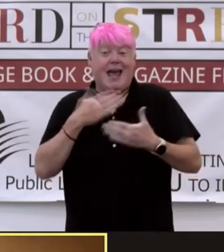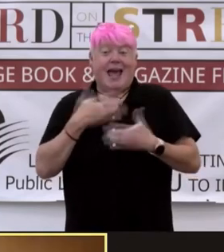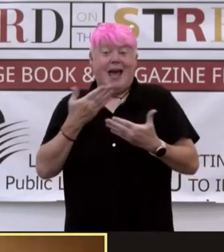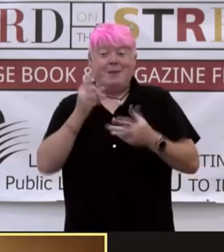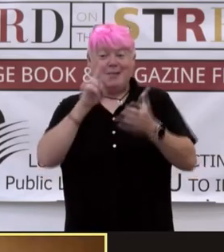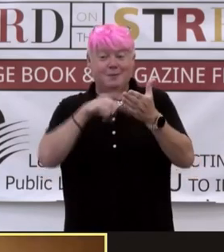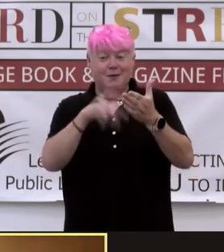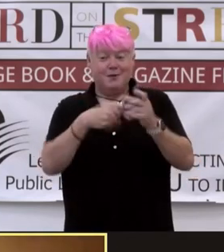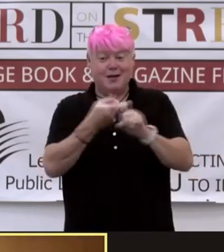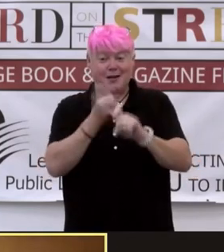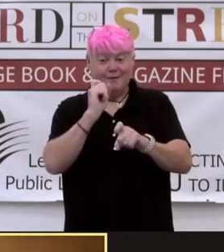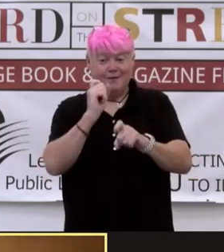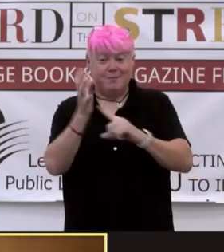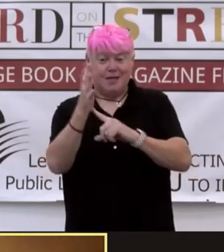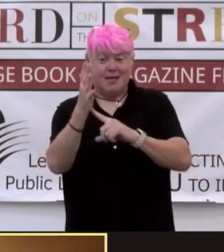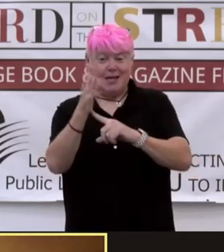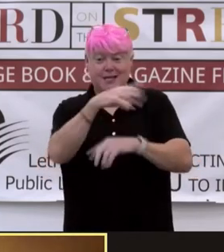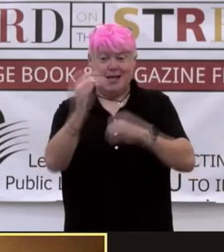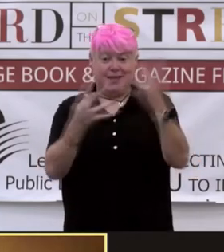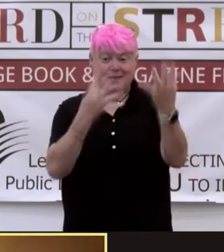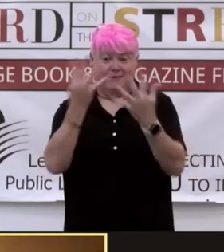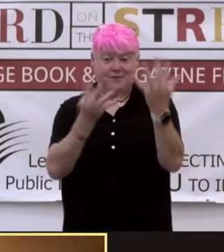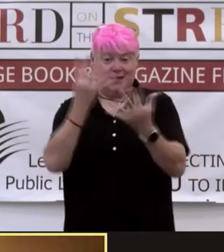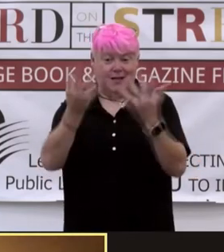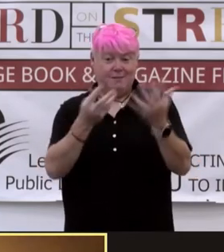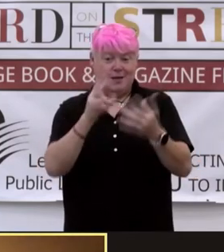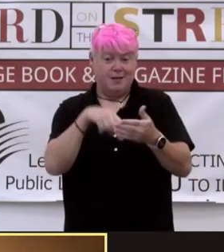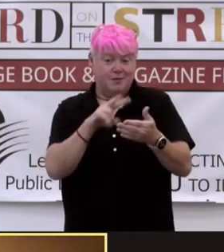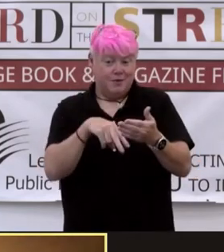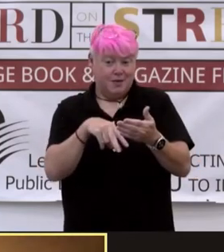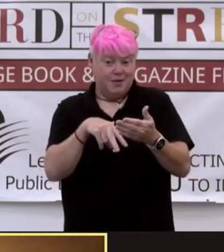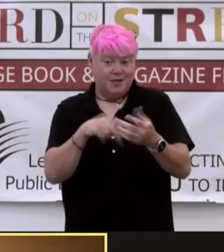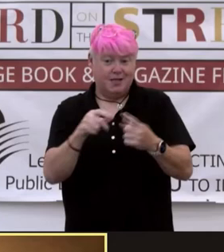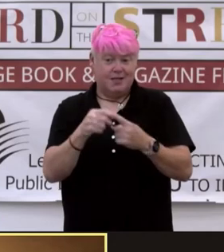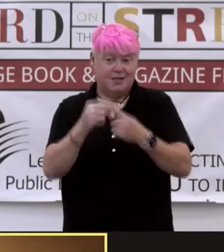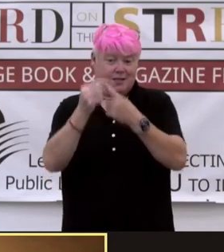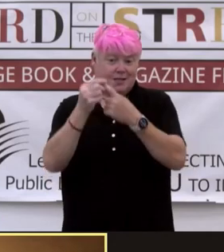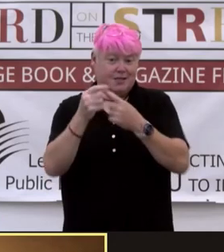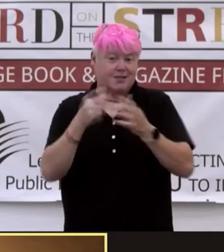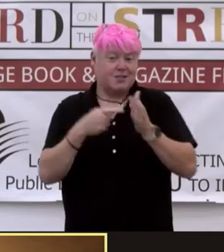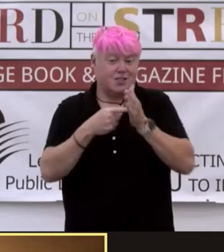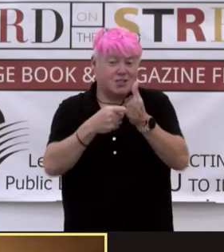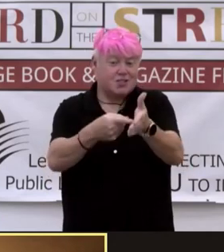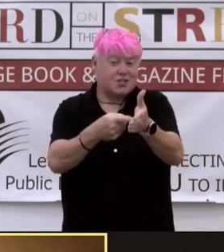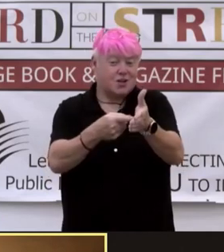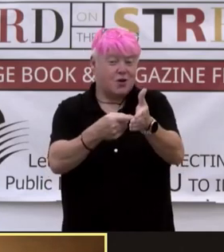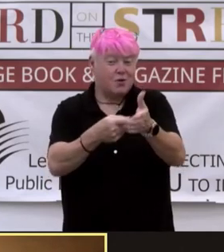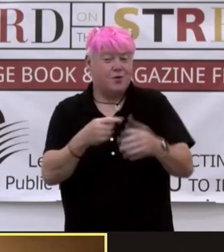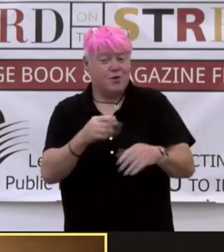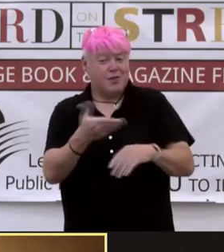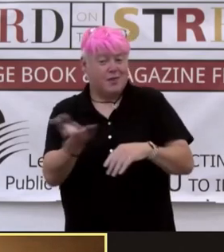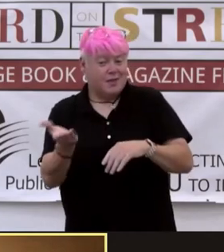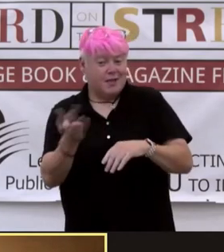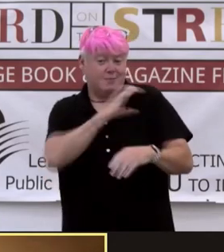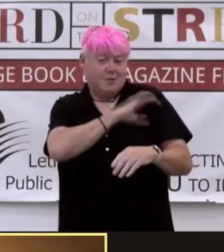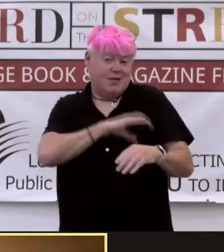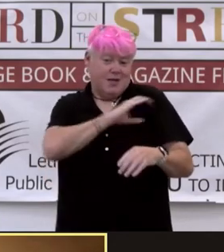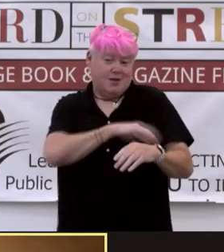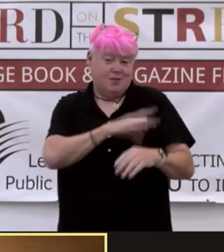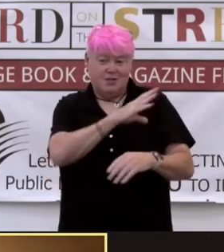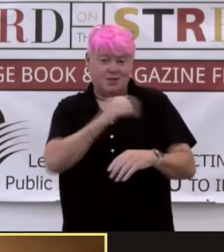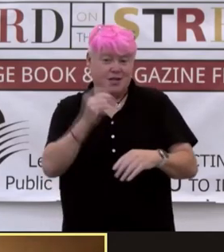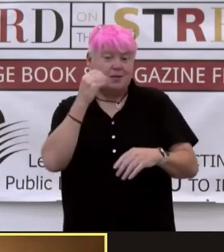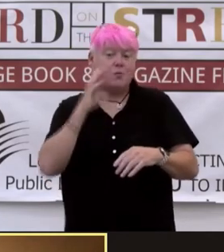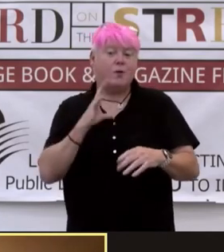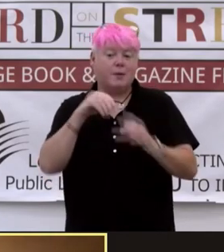from The Candle and the Flame. I'll read excerpts that will show you glimpses of the book and of the characters in them, especially the women, because,